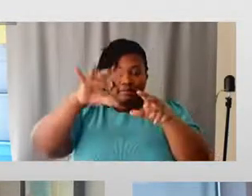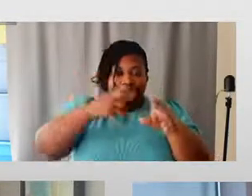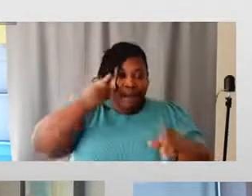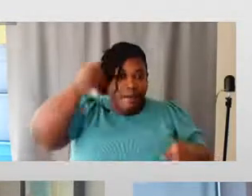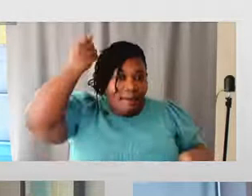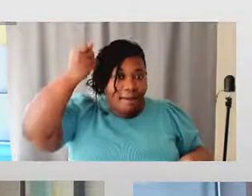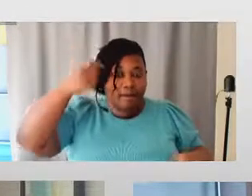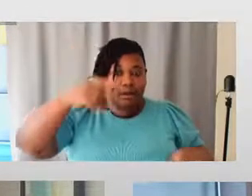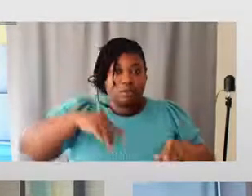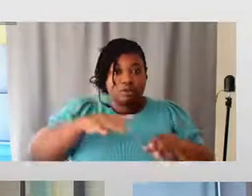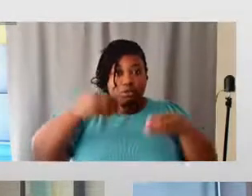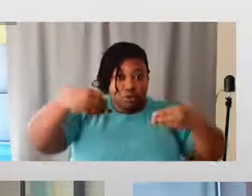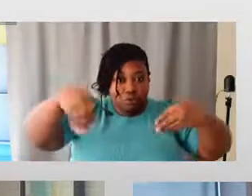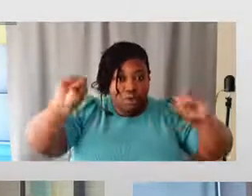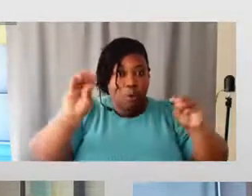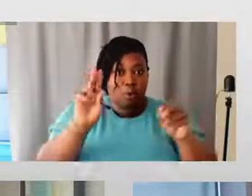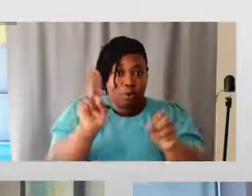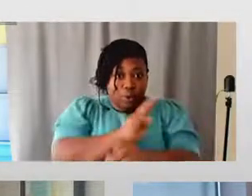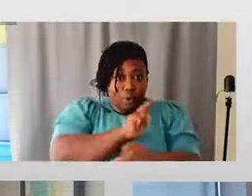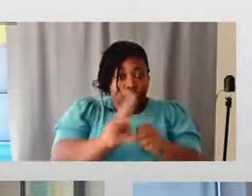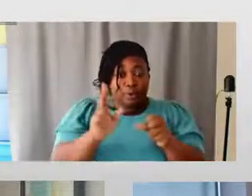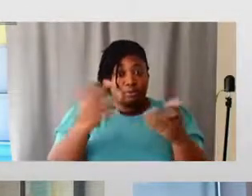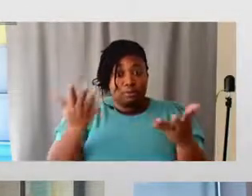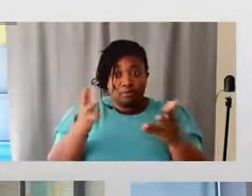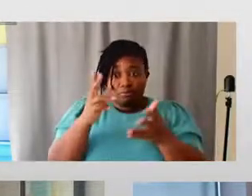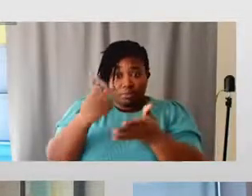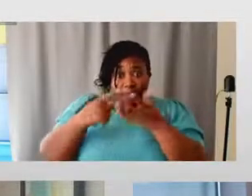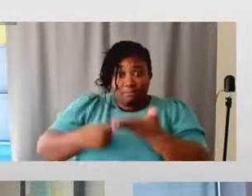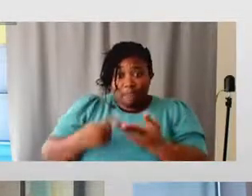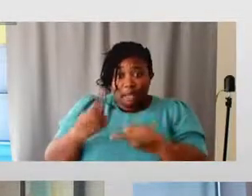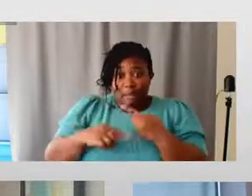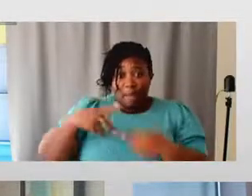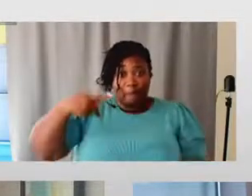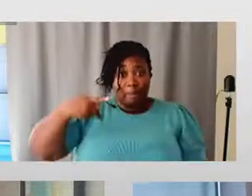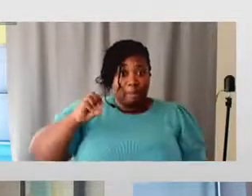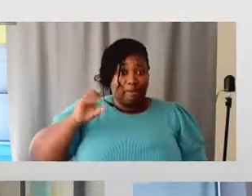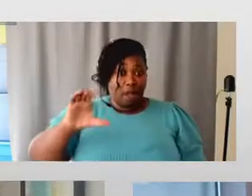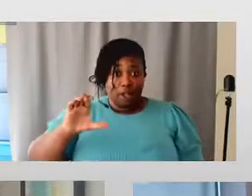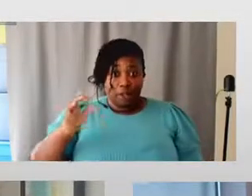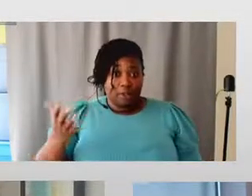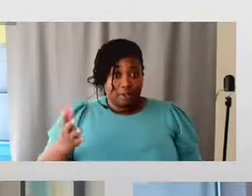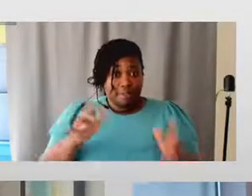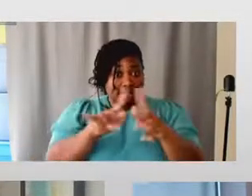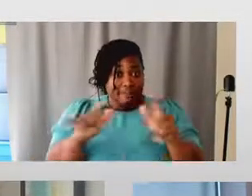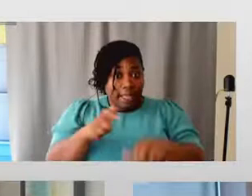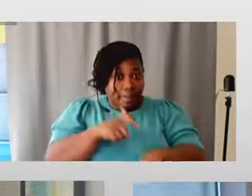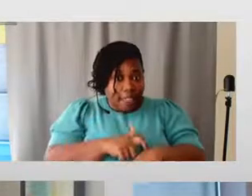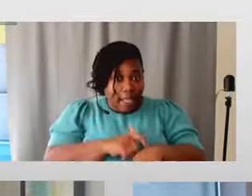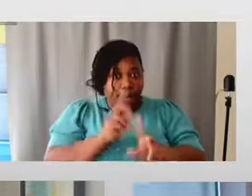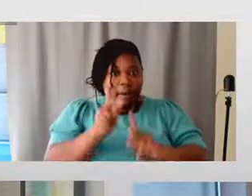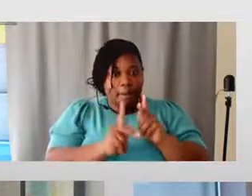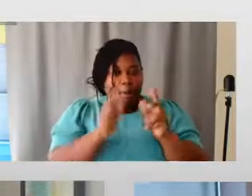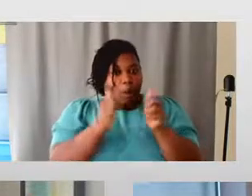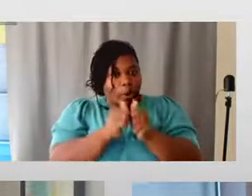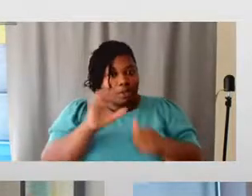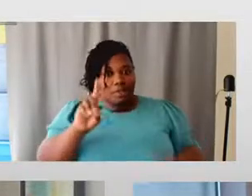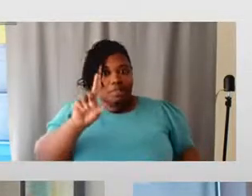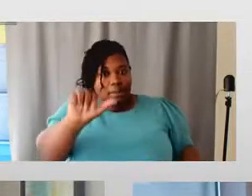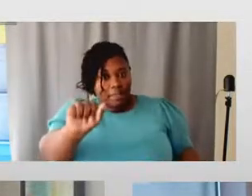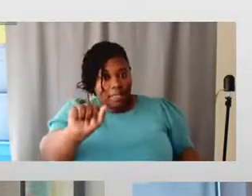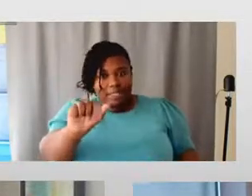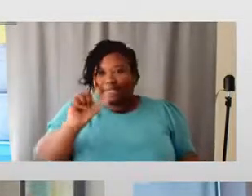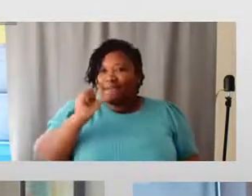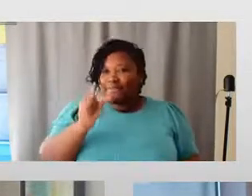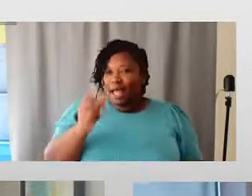used, and I'm talking about people of color. But at that same time, individuals with disabilities have not been seen